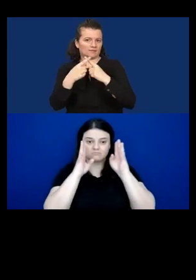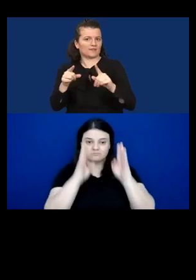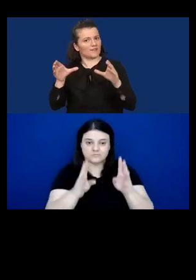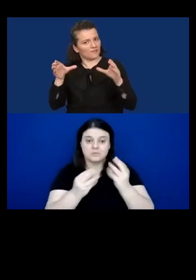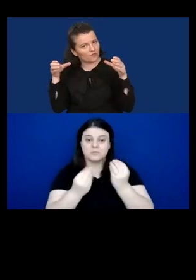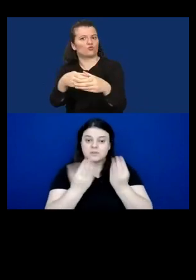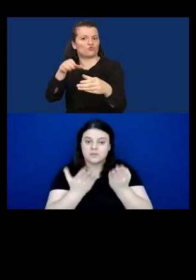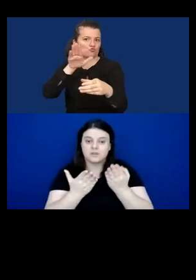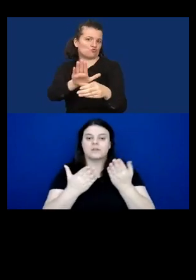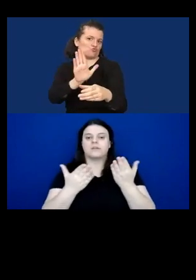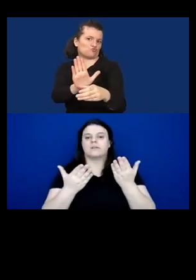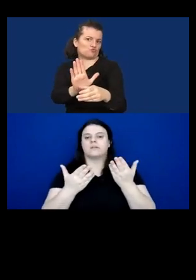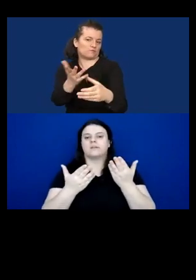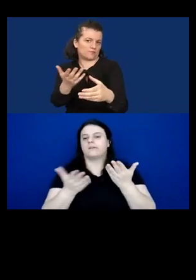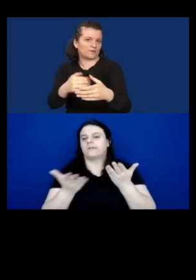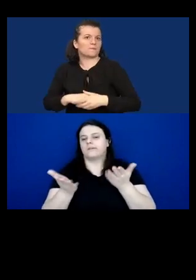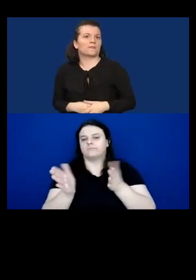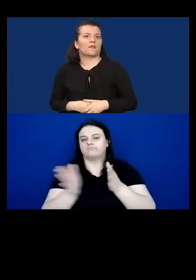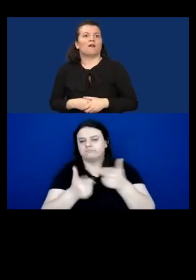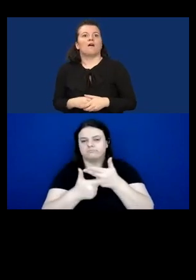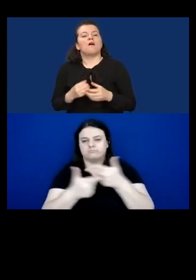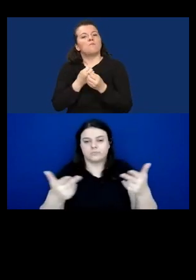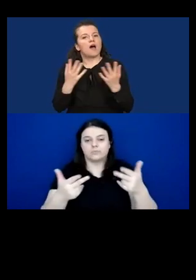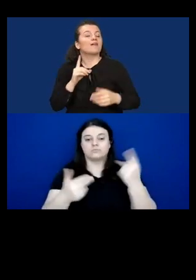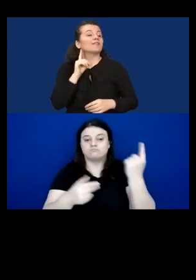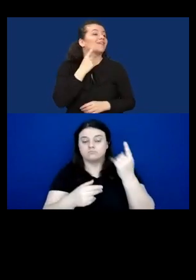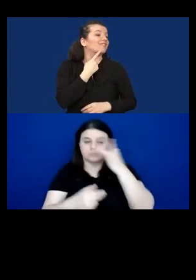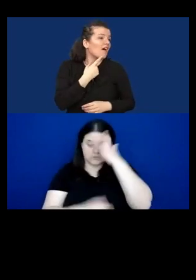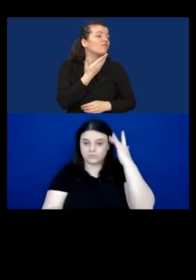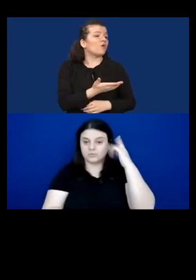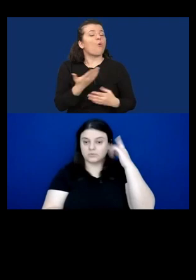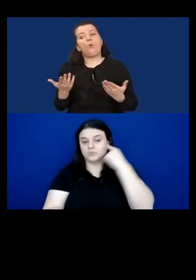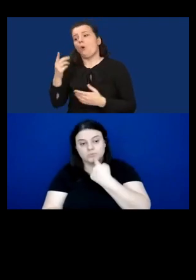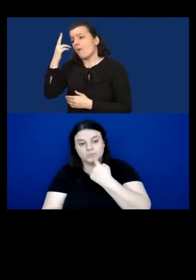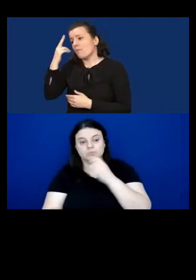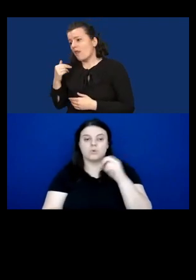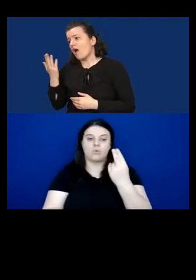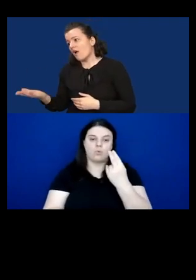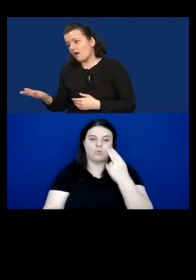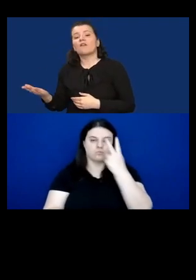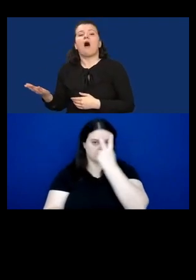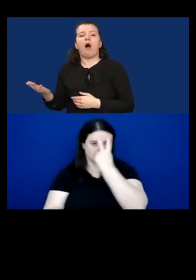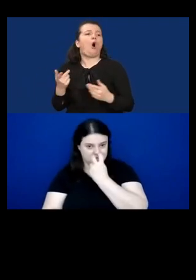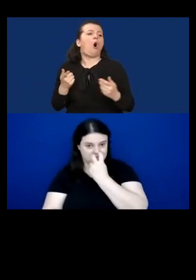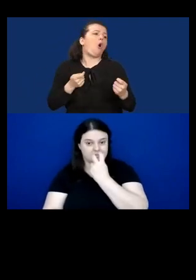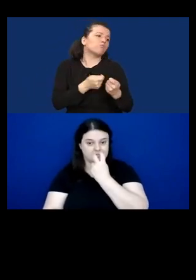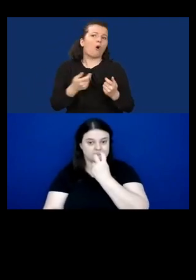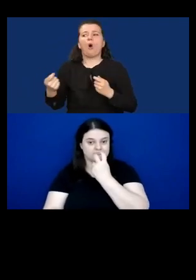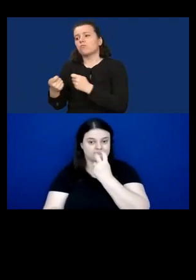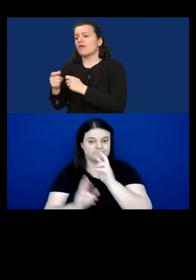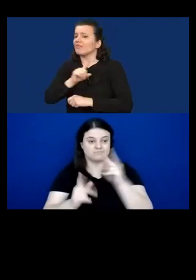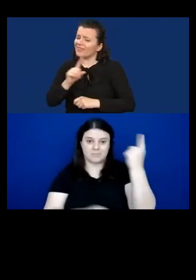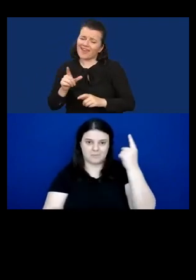identifying primarily as deaf or blind people. But understanding the different types